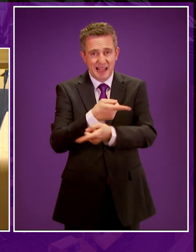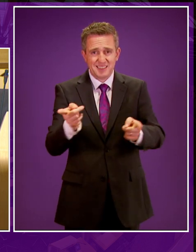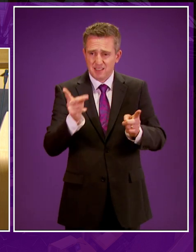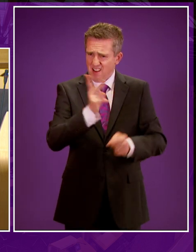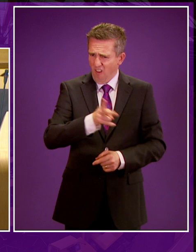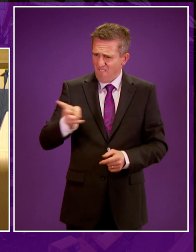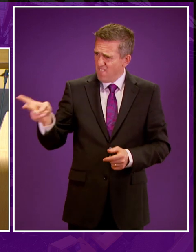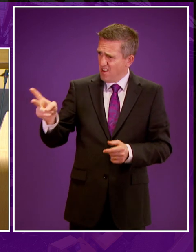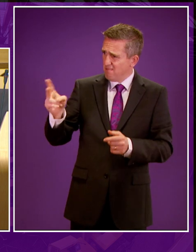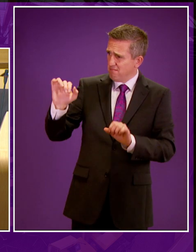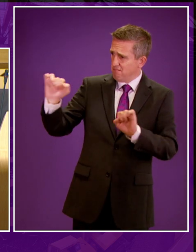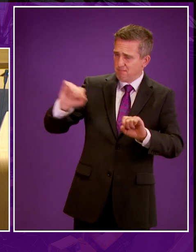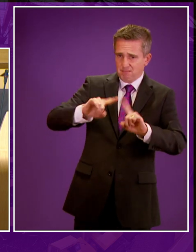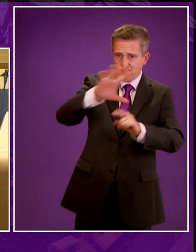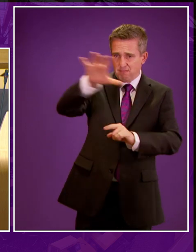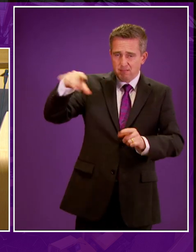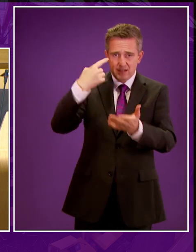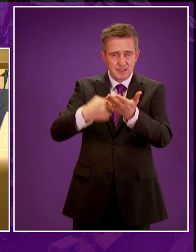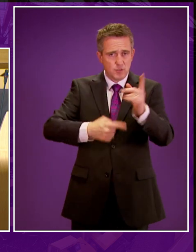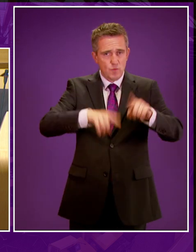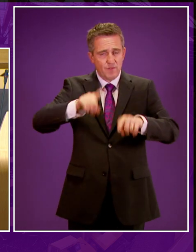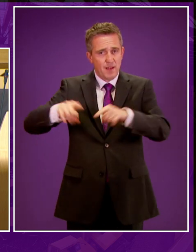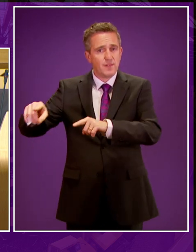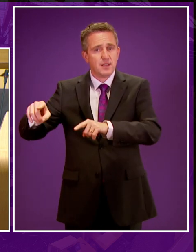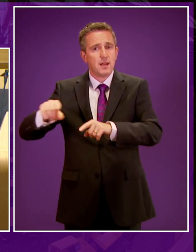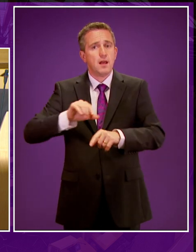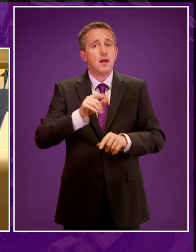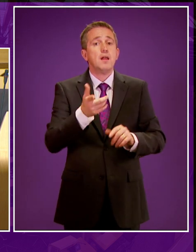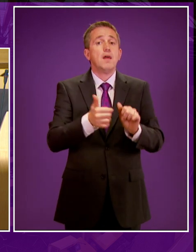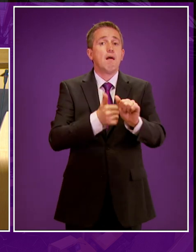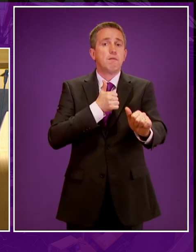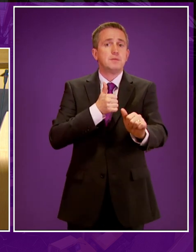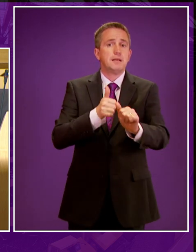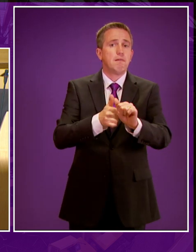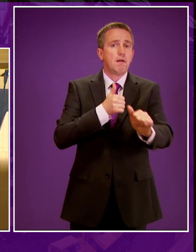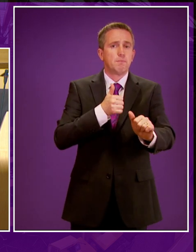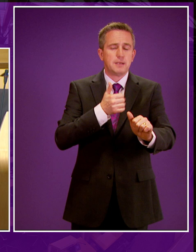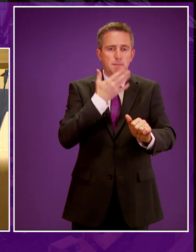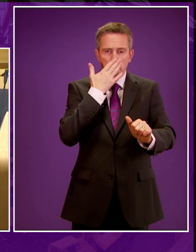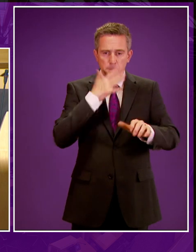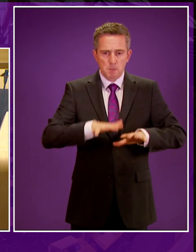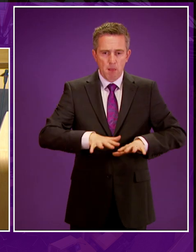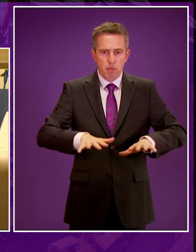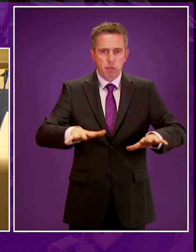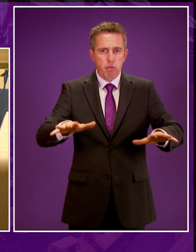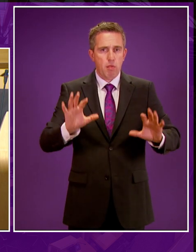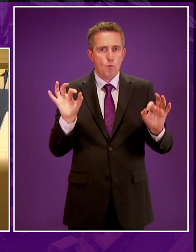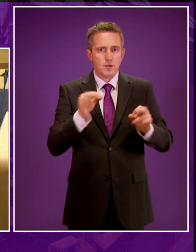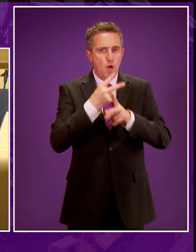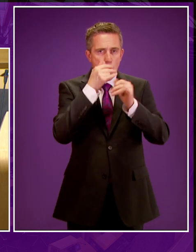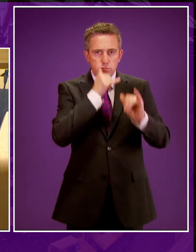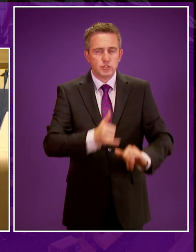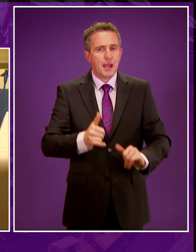consistency over decisions being taken. At that point, the industry was at risk of developing with very little scrutiny or accountability.